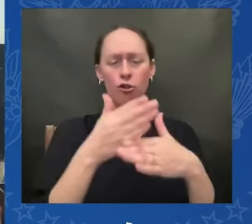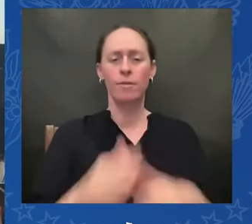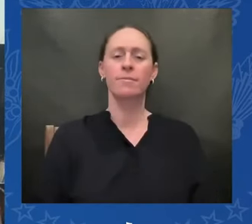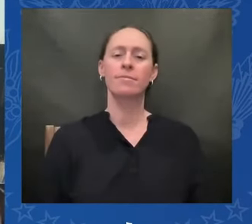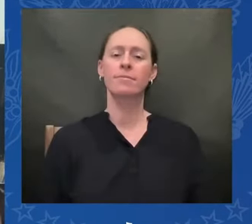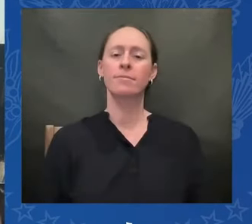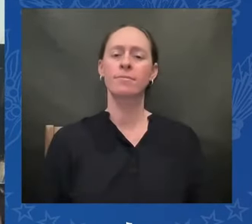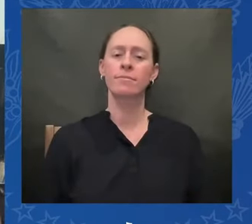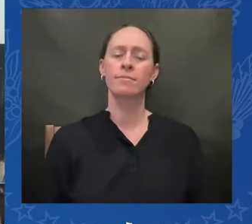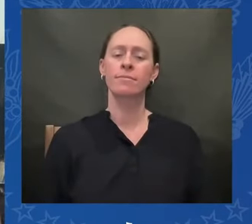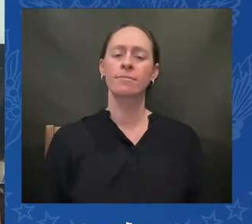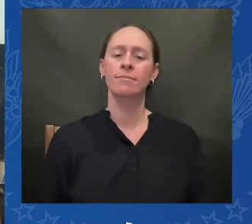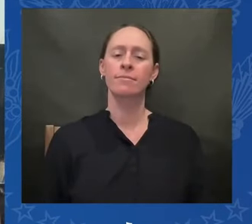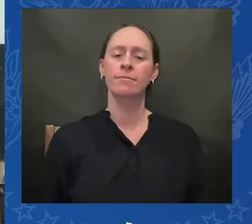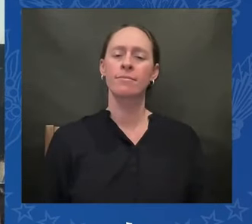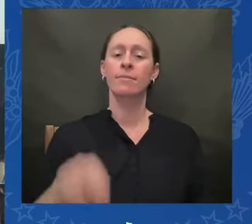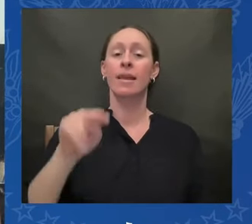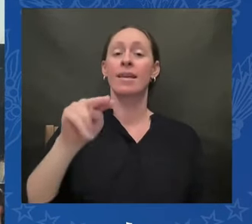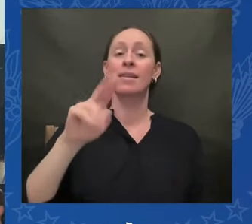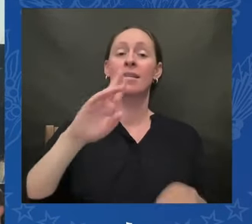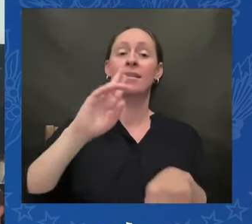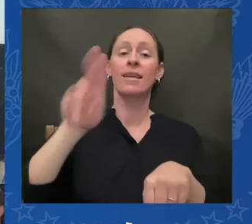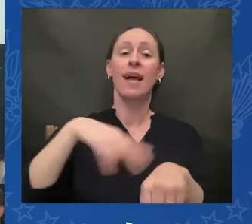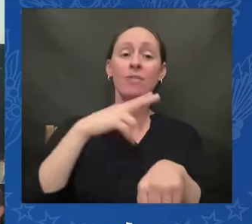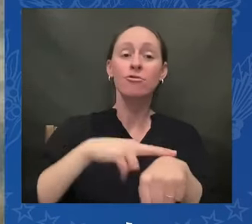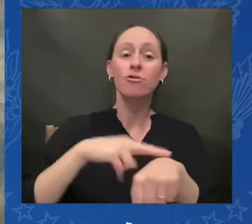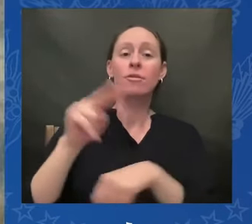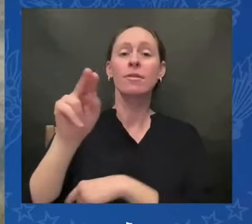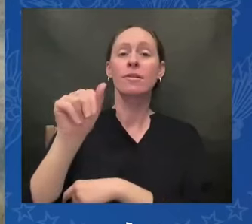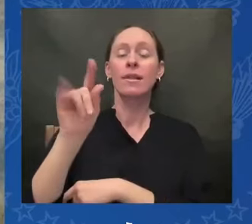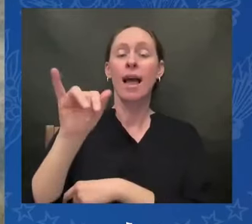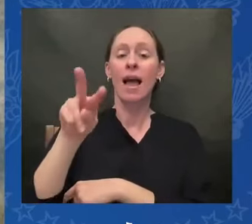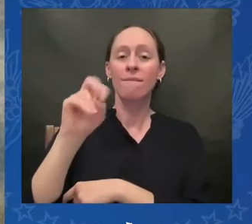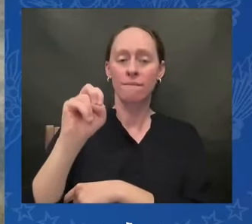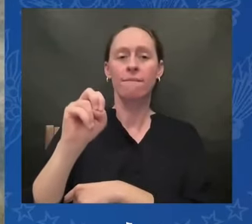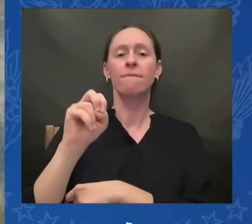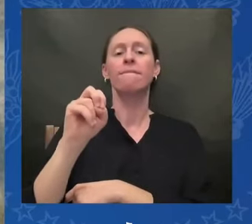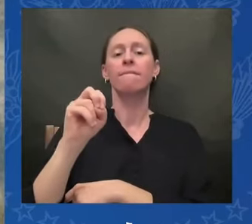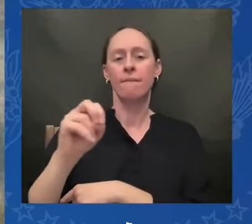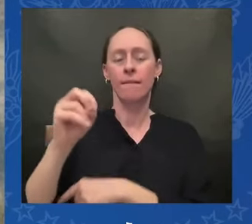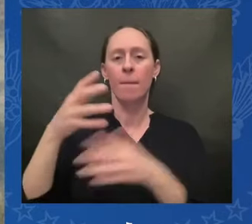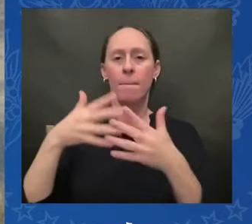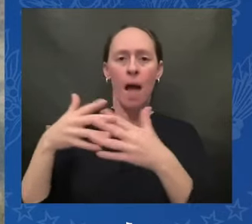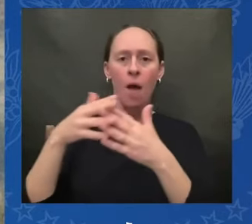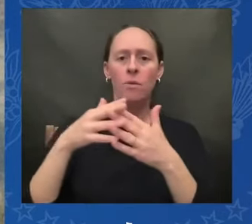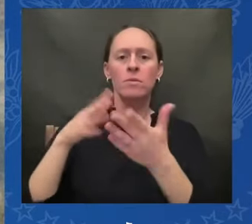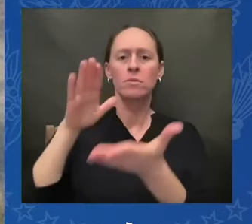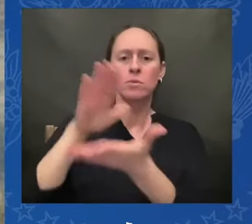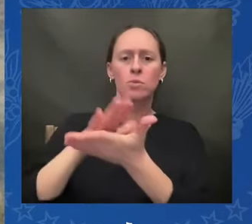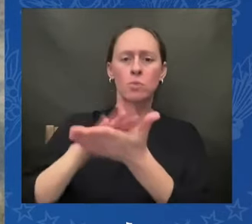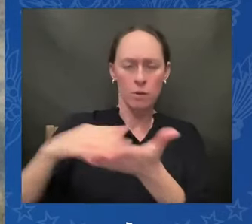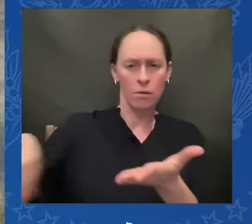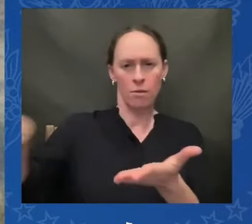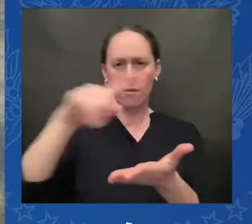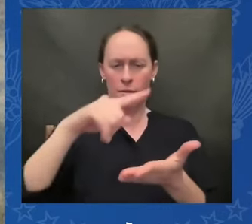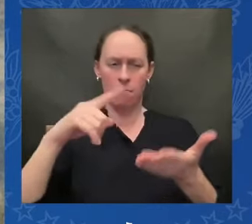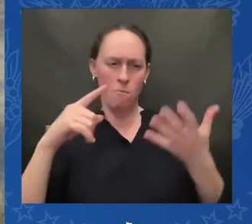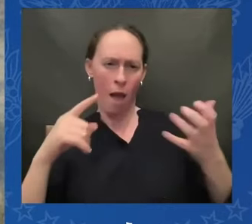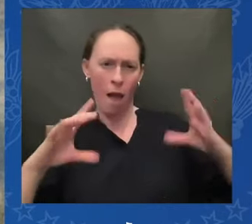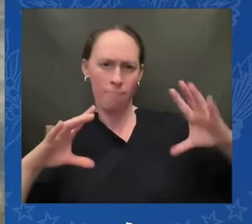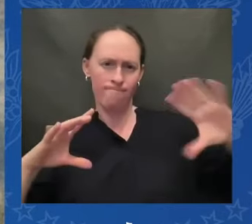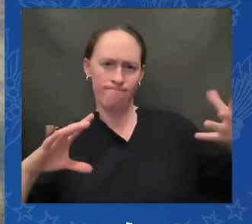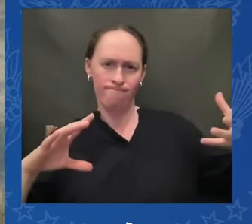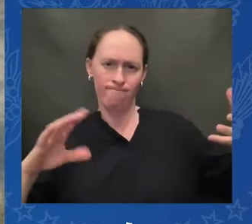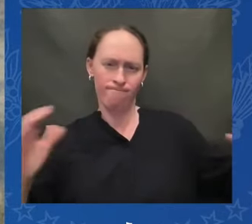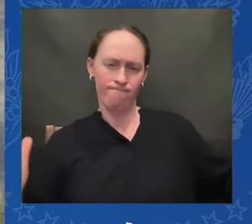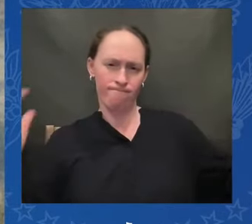and with support from the national endowment for the humanities and the mellon foundation we are creating an